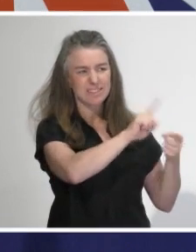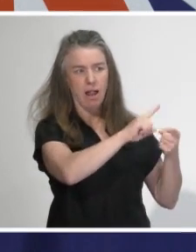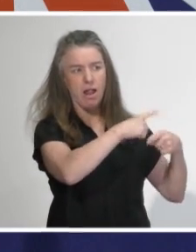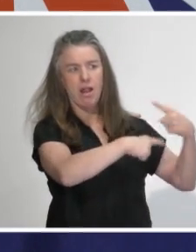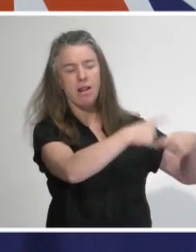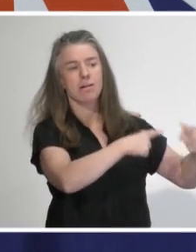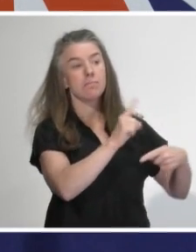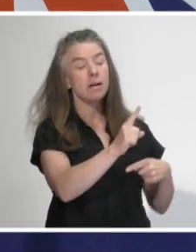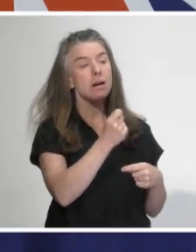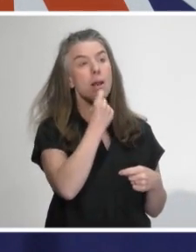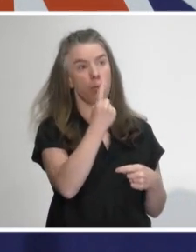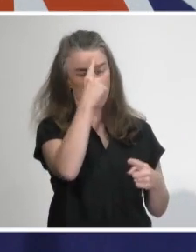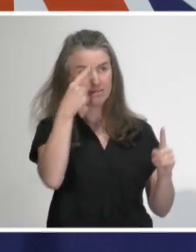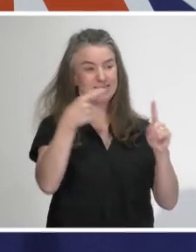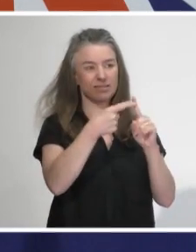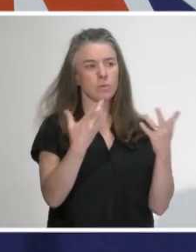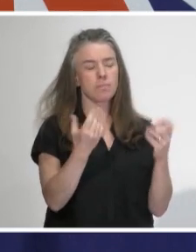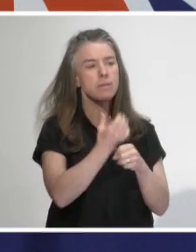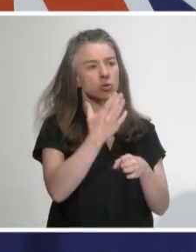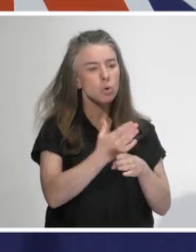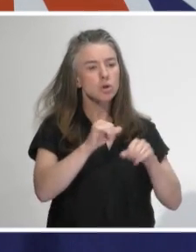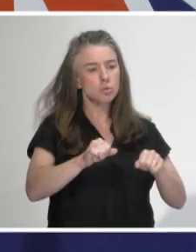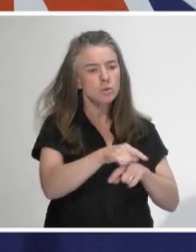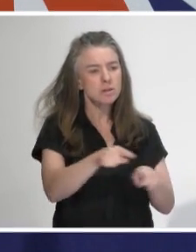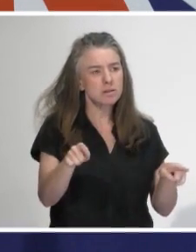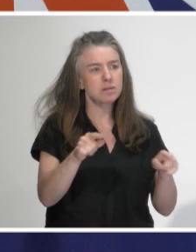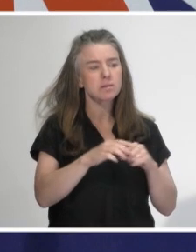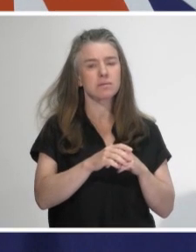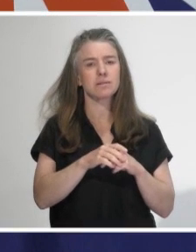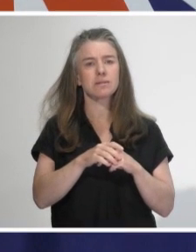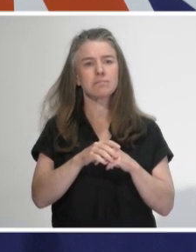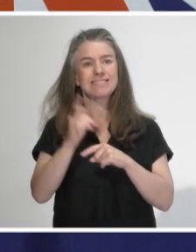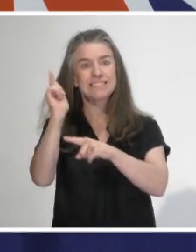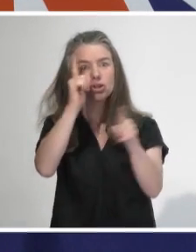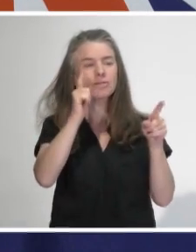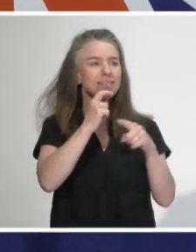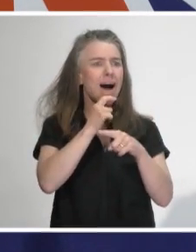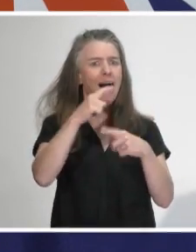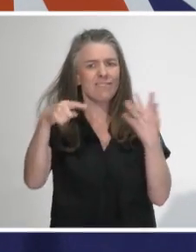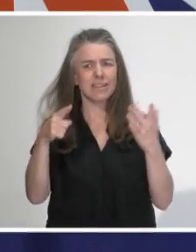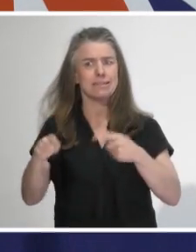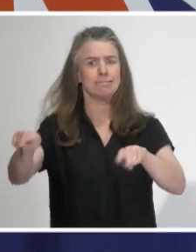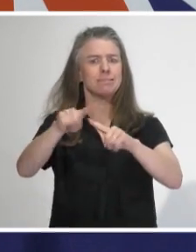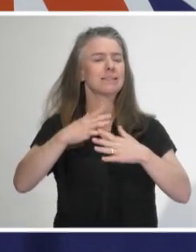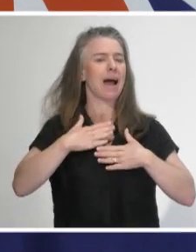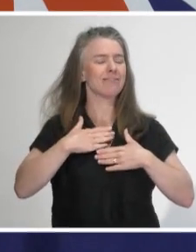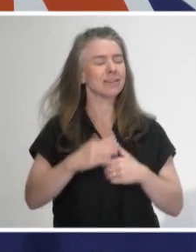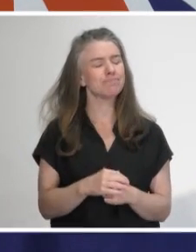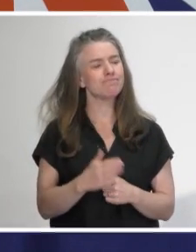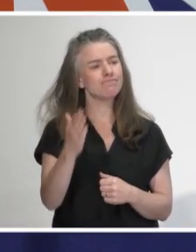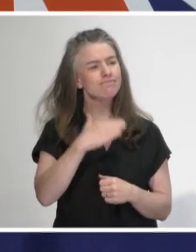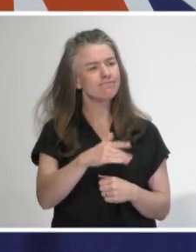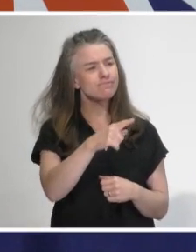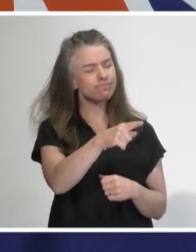the primary consideration will be ensuring that both the students and, of course, the folk working there are safe. On the contact tracing,